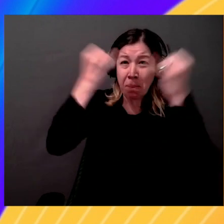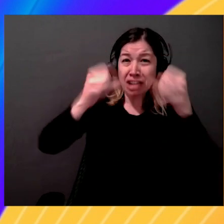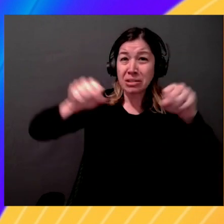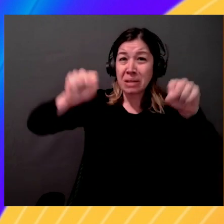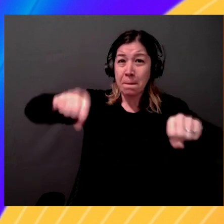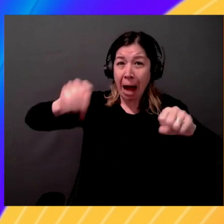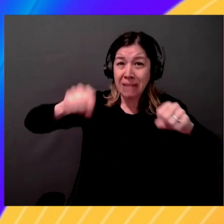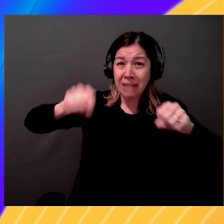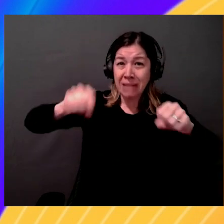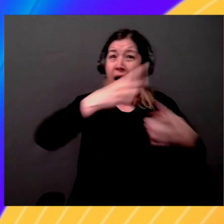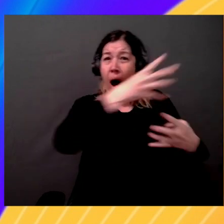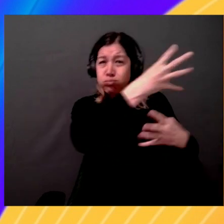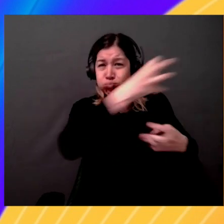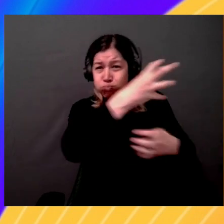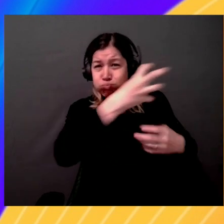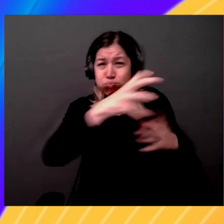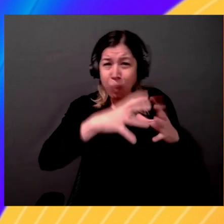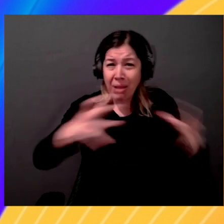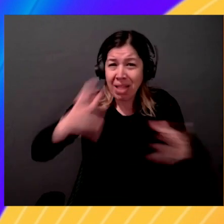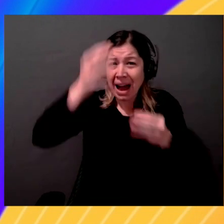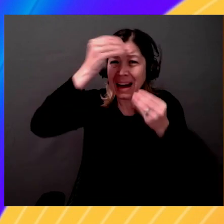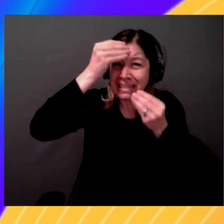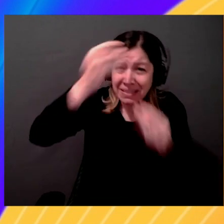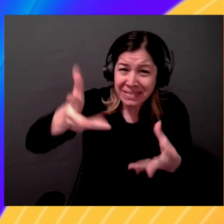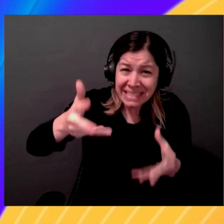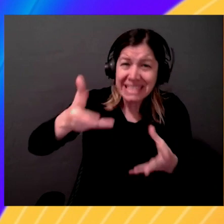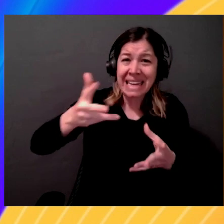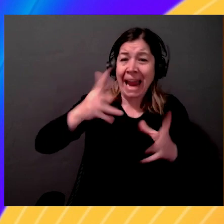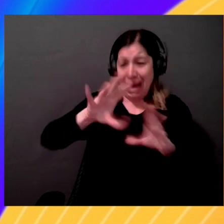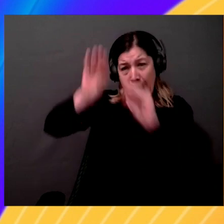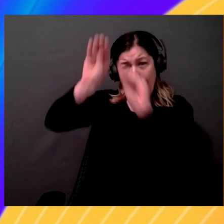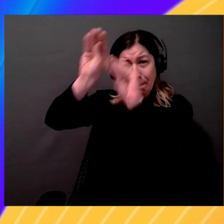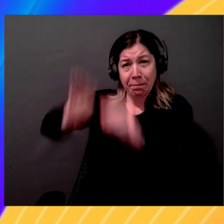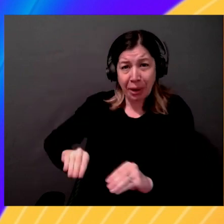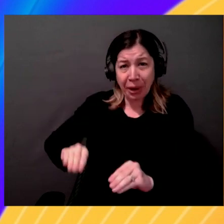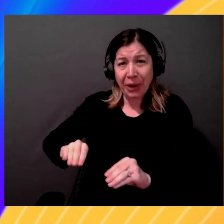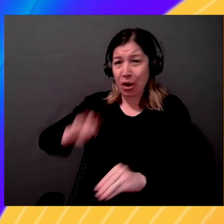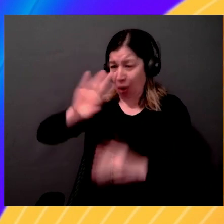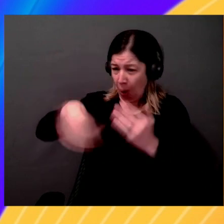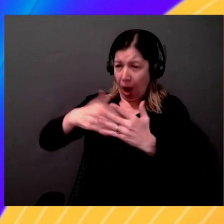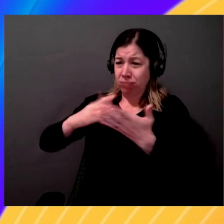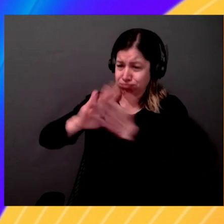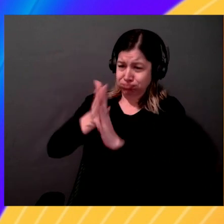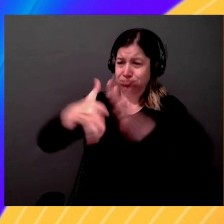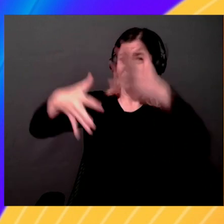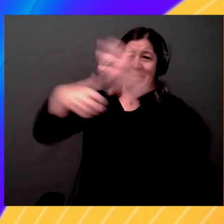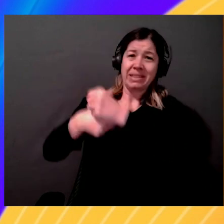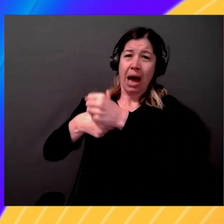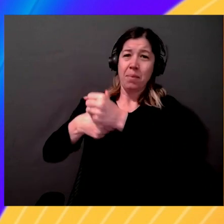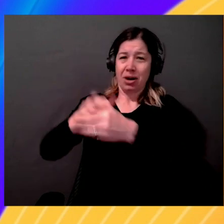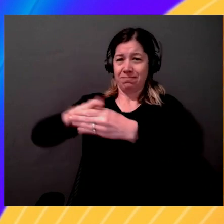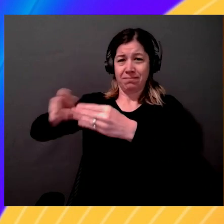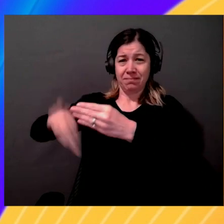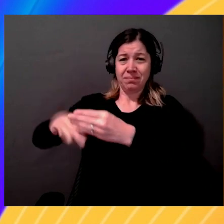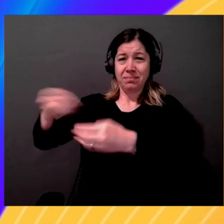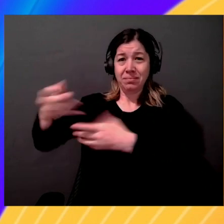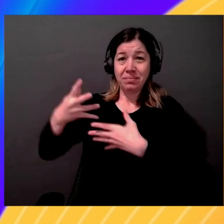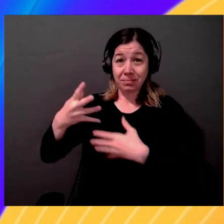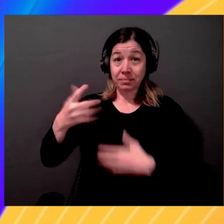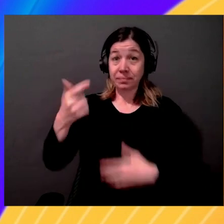documents, meeting notes, you name it. Yeah. It can all be summarized in a consumable manner. I need this for my report that I have to write next week.